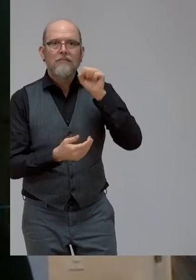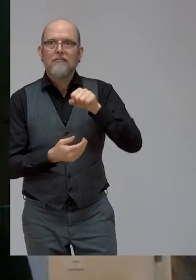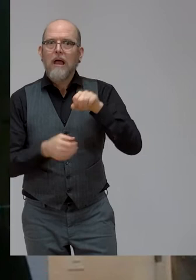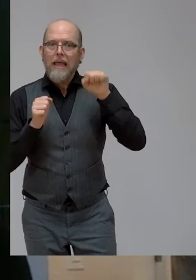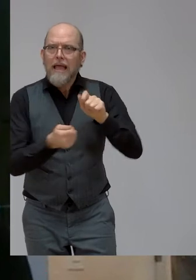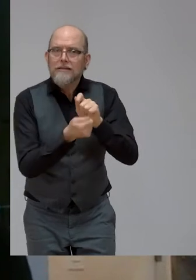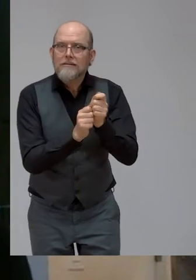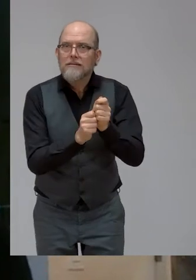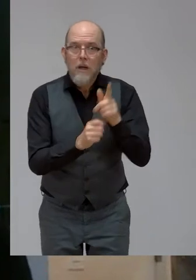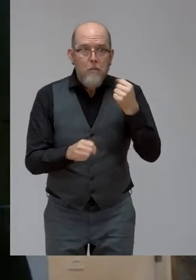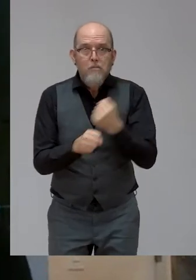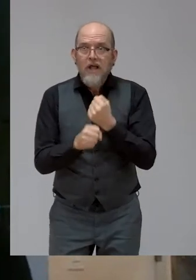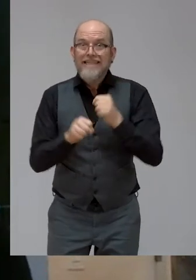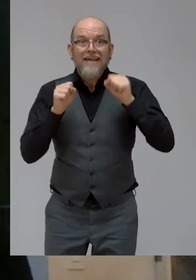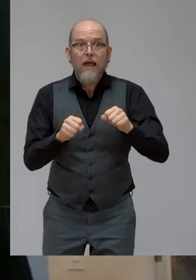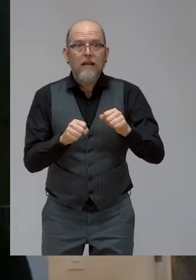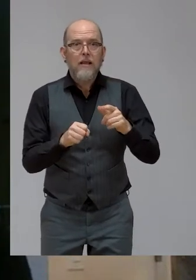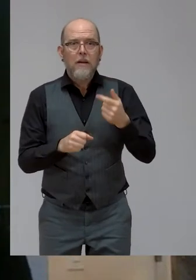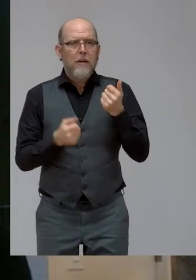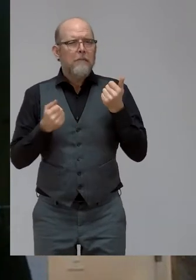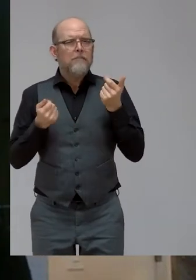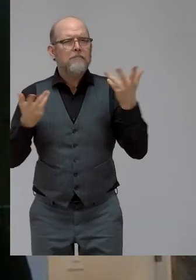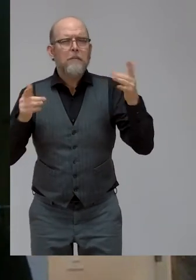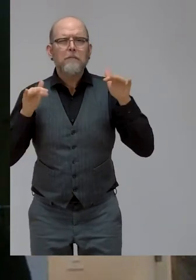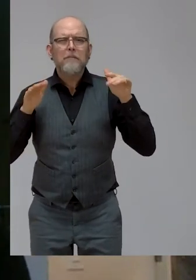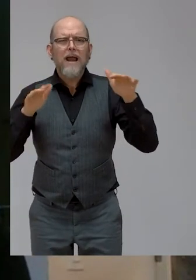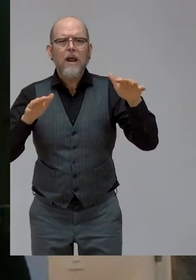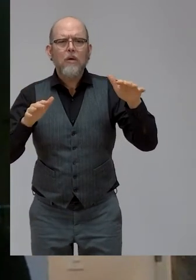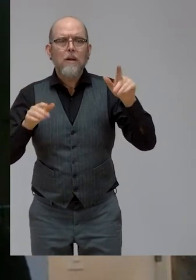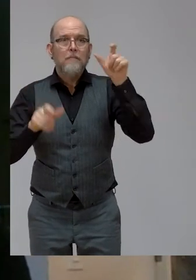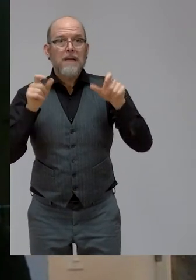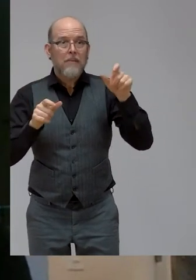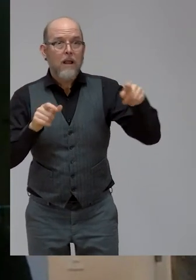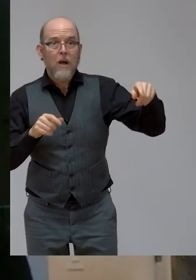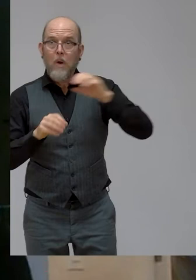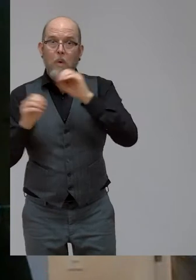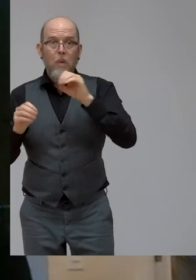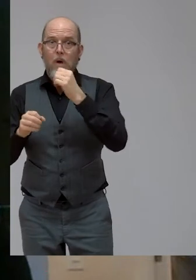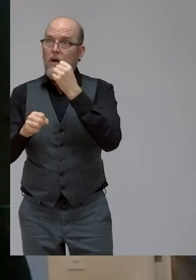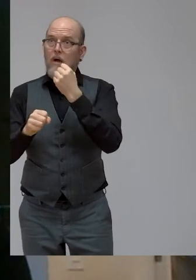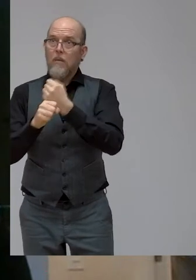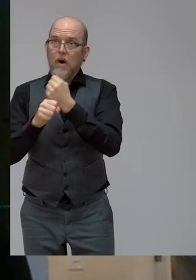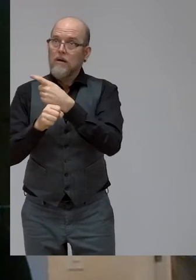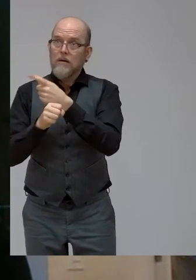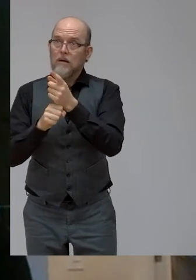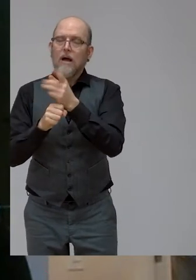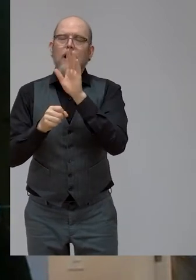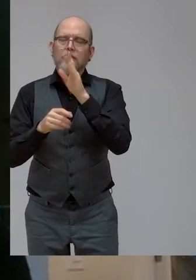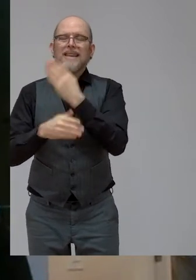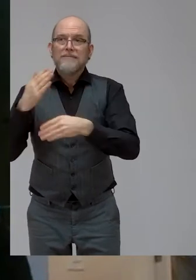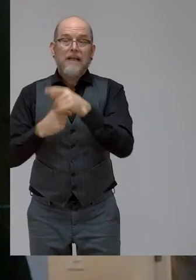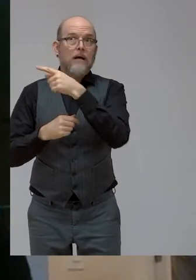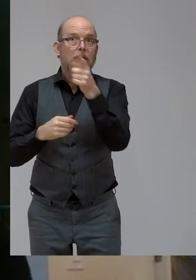millions of working people across the world are benefiting from today because of the pandemic should not be denied